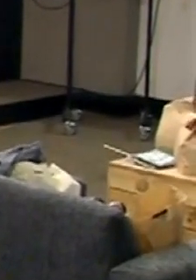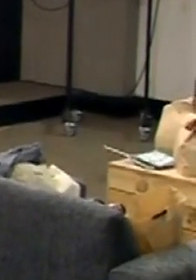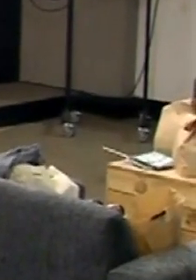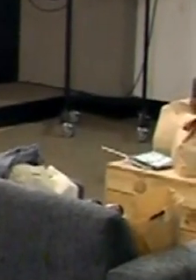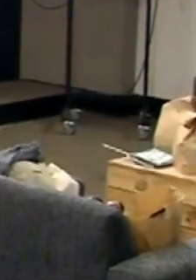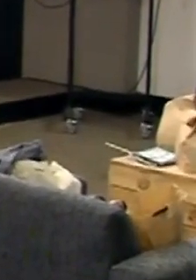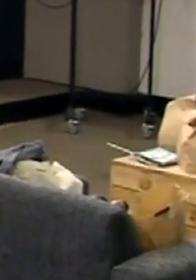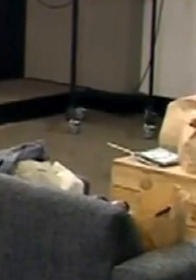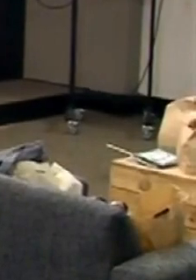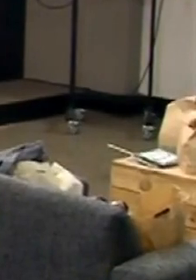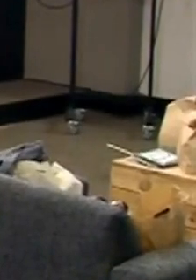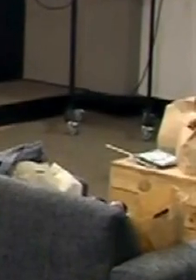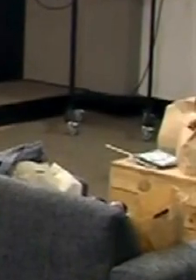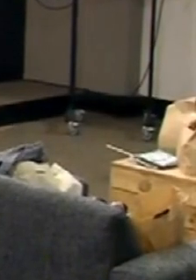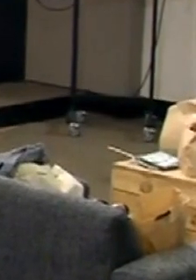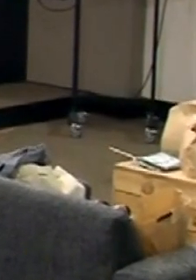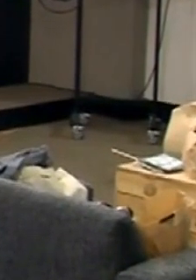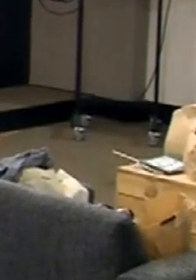this manifesto launch. With that said, it's back to your studio.